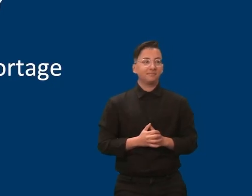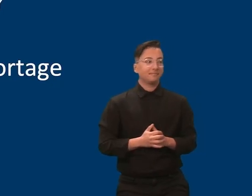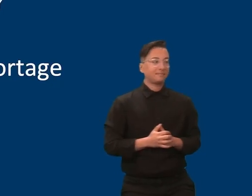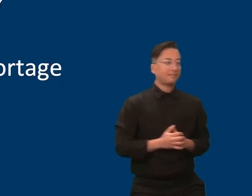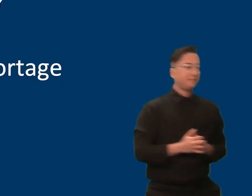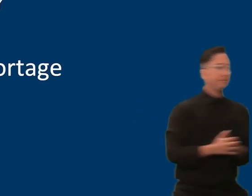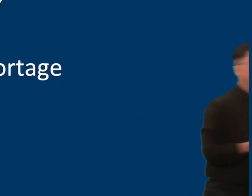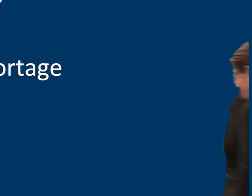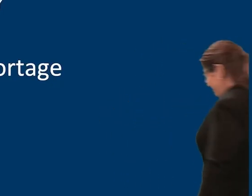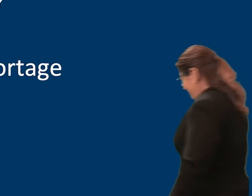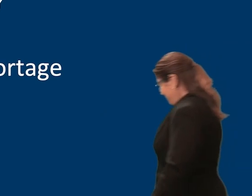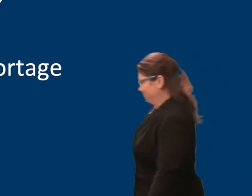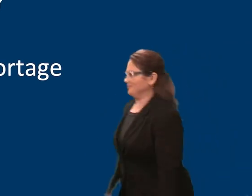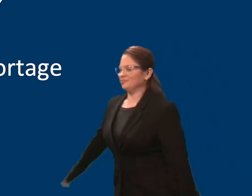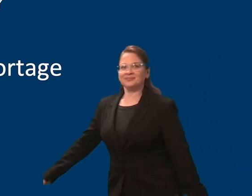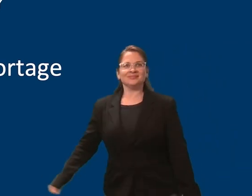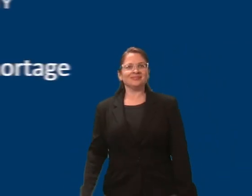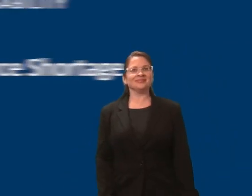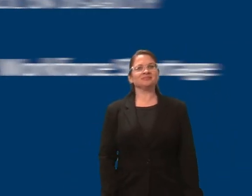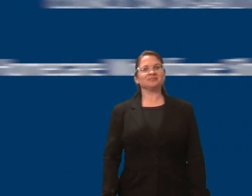workforce shortage.